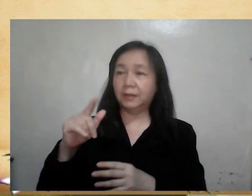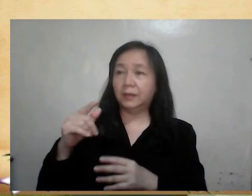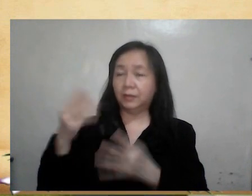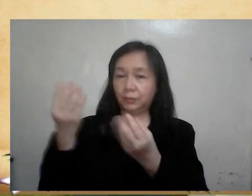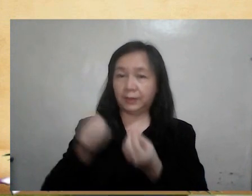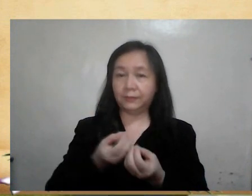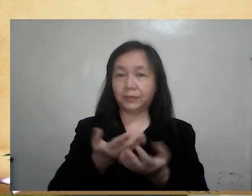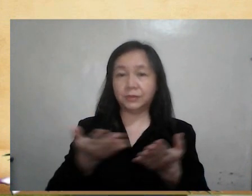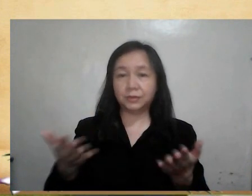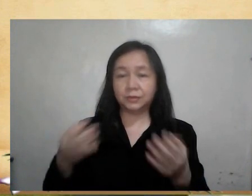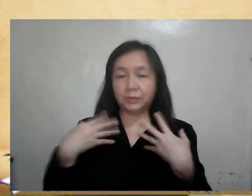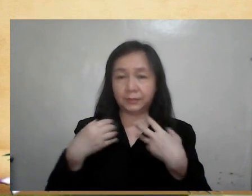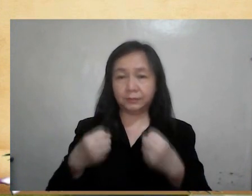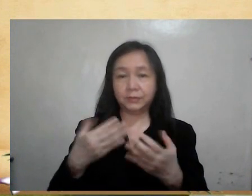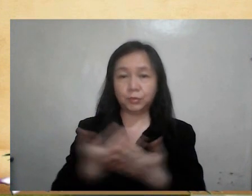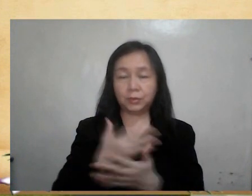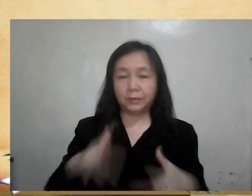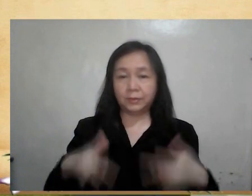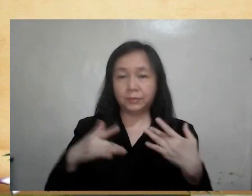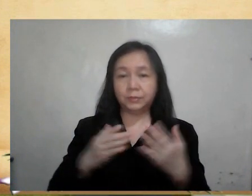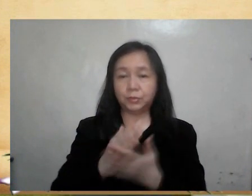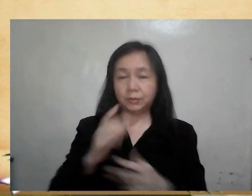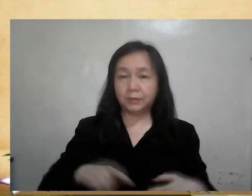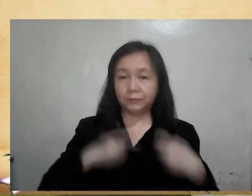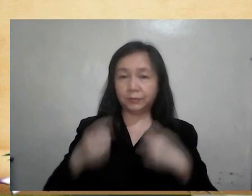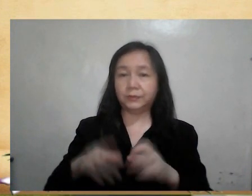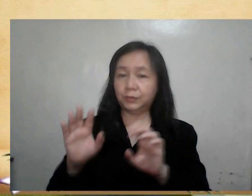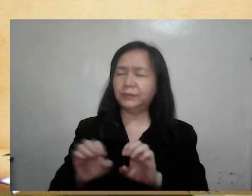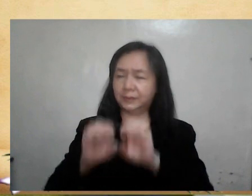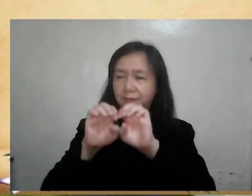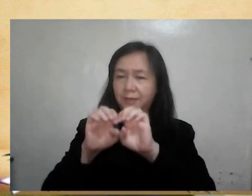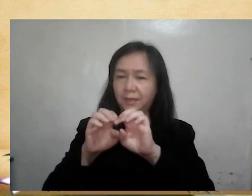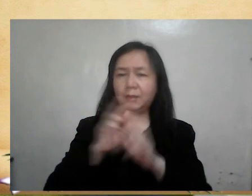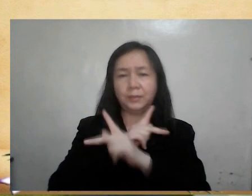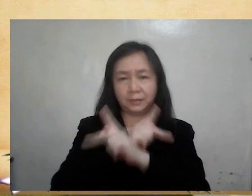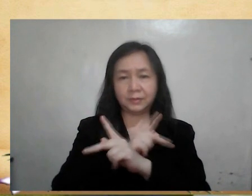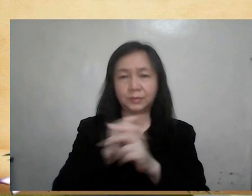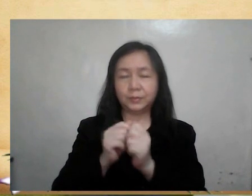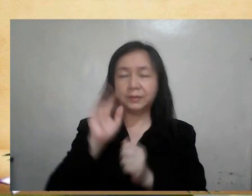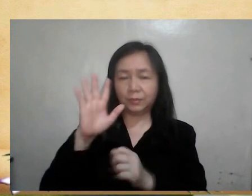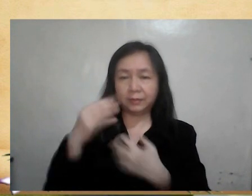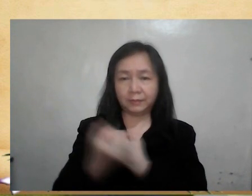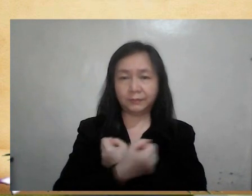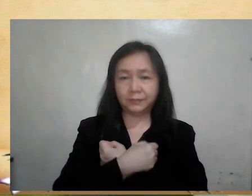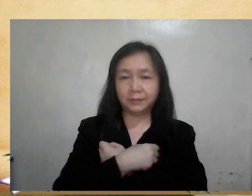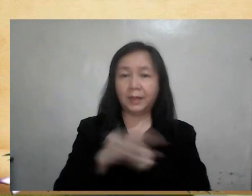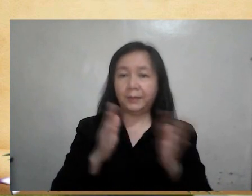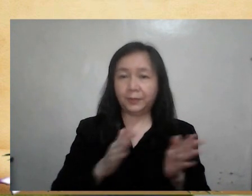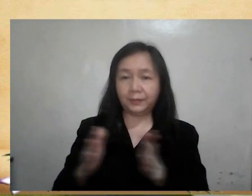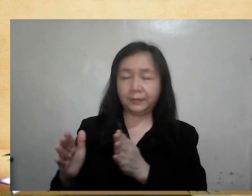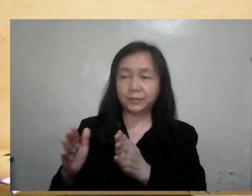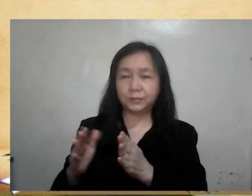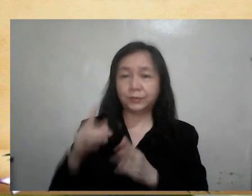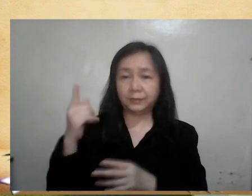Lord, you give us the strength of new life by the gift of the Eucharist. Protect us with your love and prepare